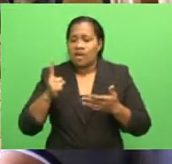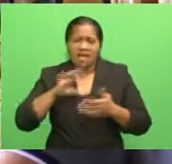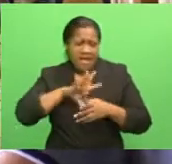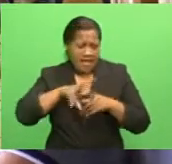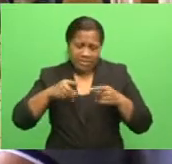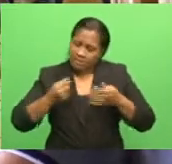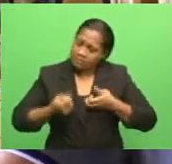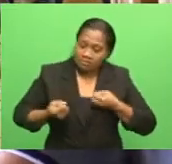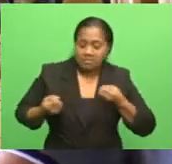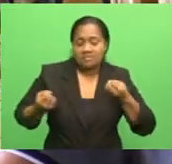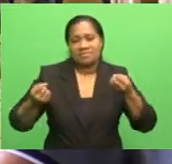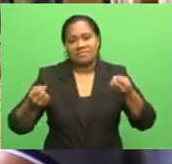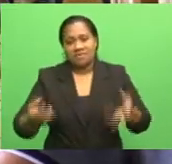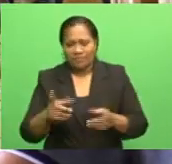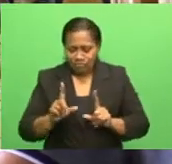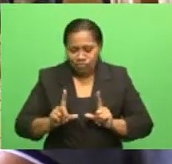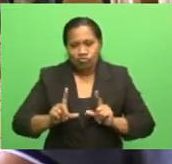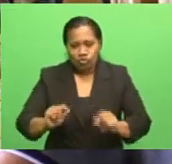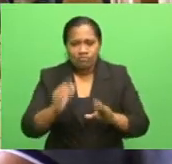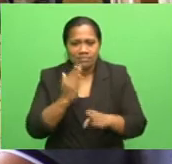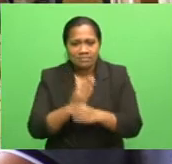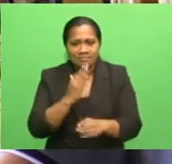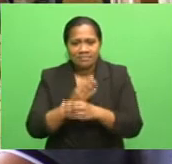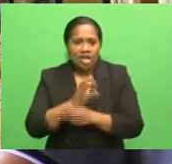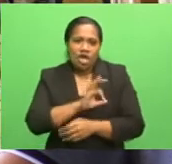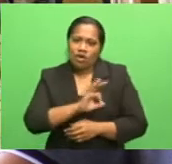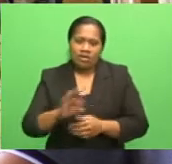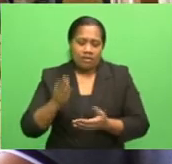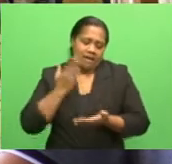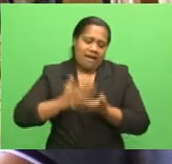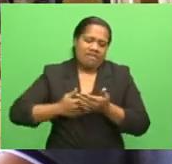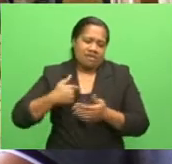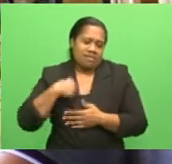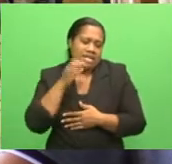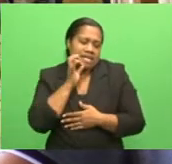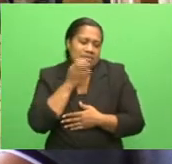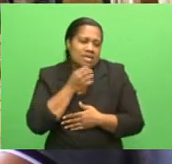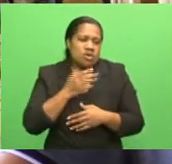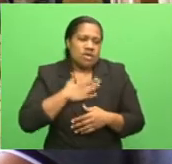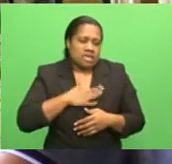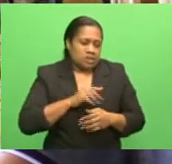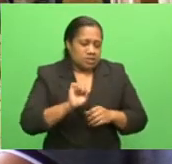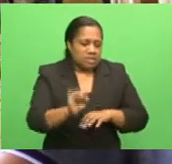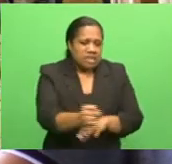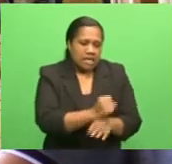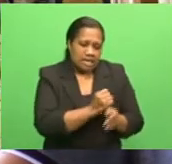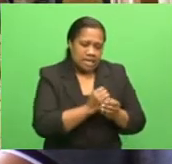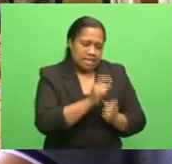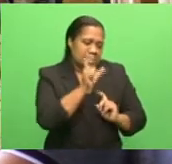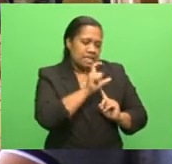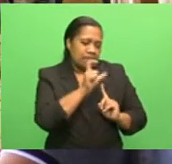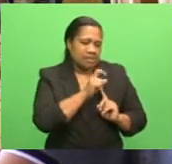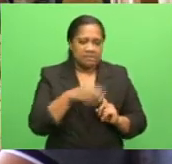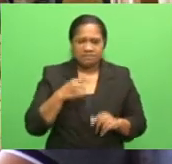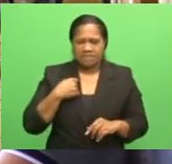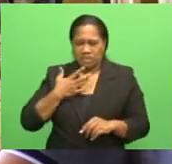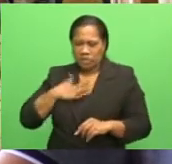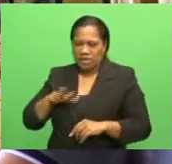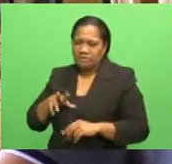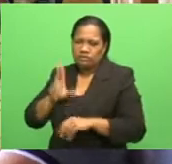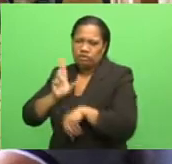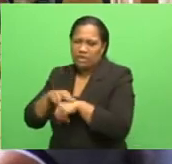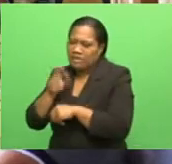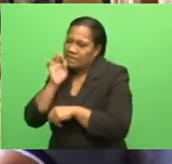halfway. There's no such thing as, oh, I want to be a little bit of a sea captain or a little bit of a doctor. If you want to be a doctor, go all the way,